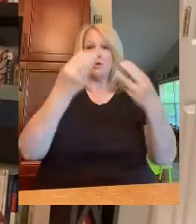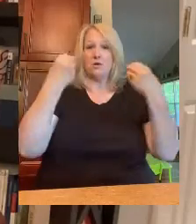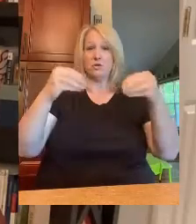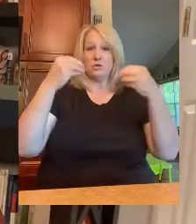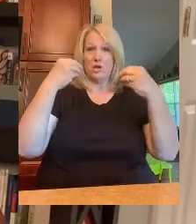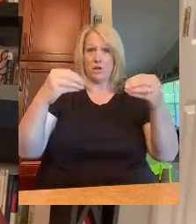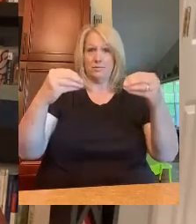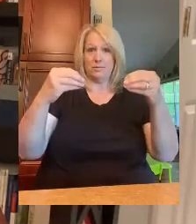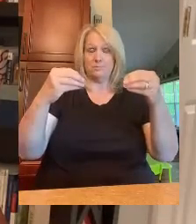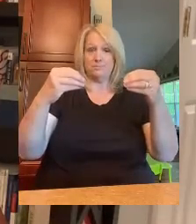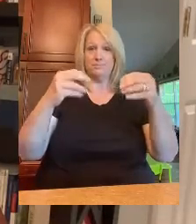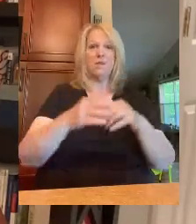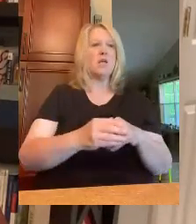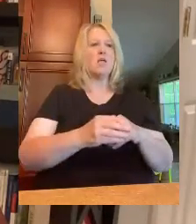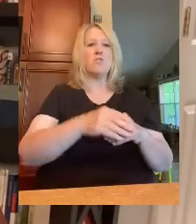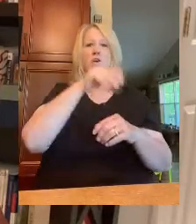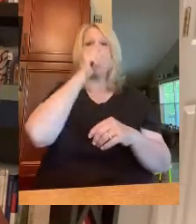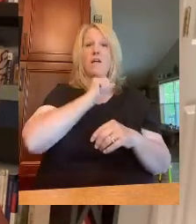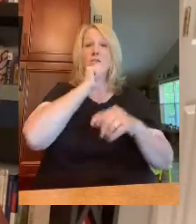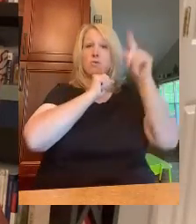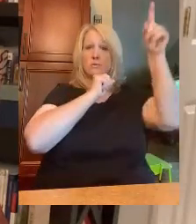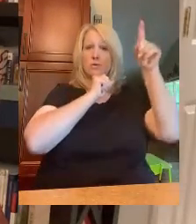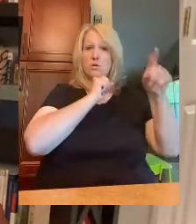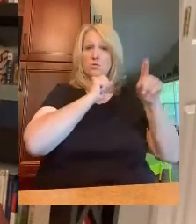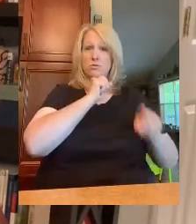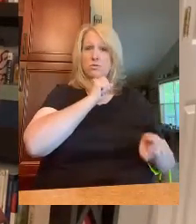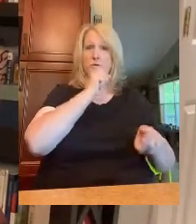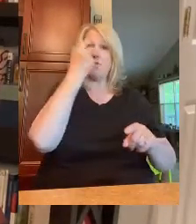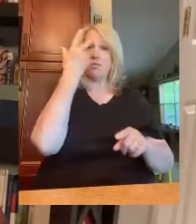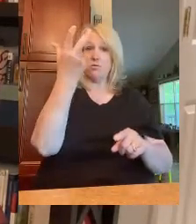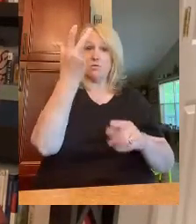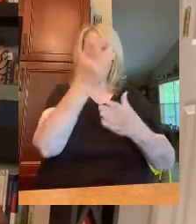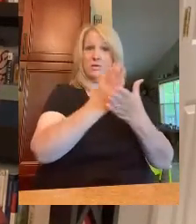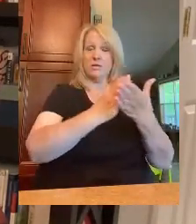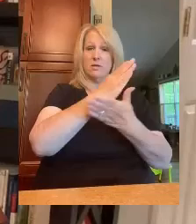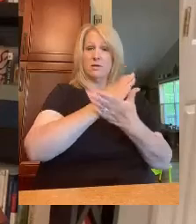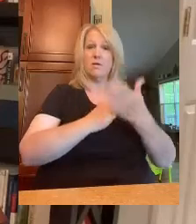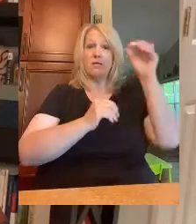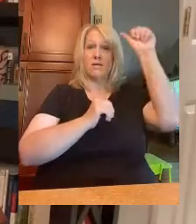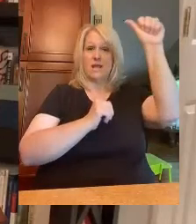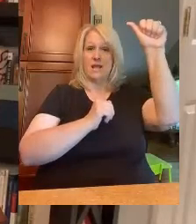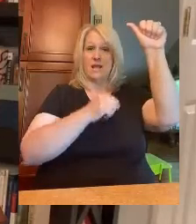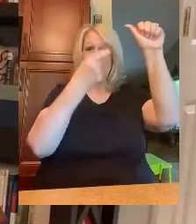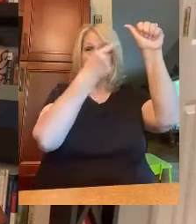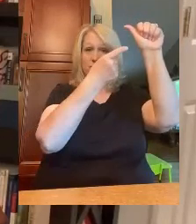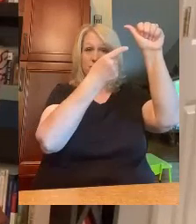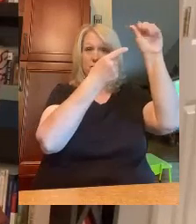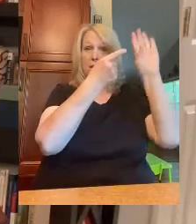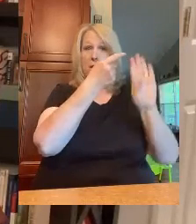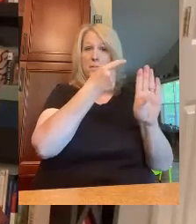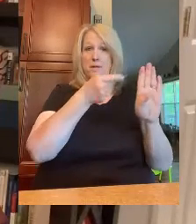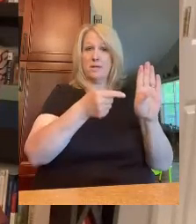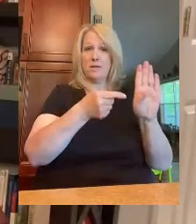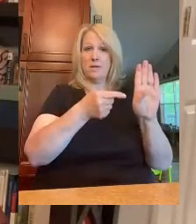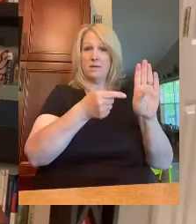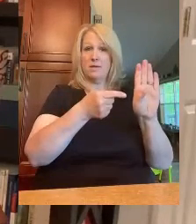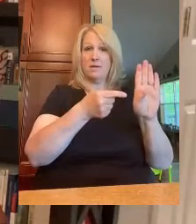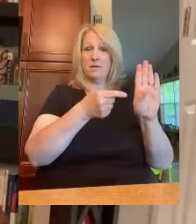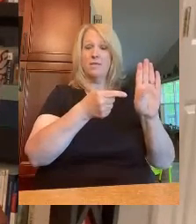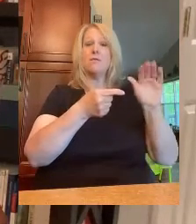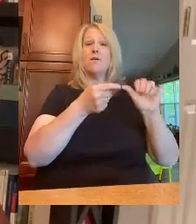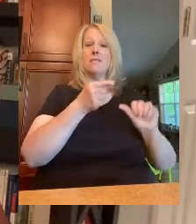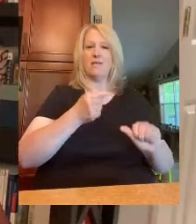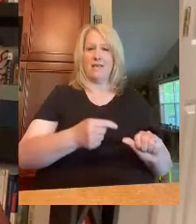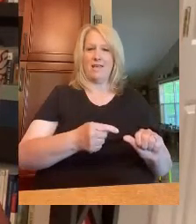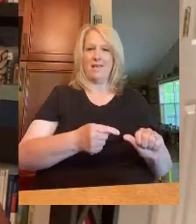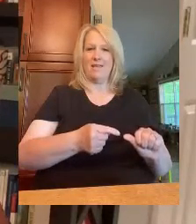cream cones over here, that will tell you that we have three sections of our song. We have an A section, a B section, and then we go